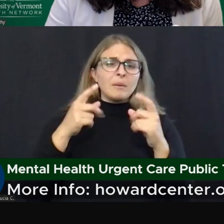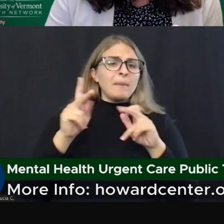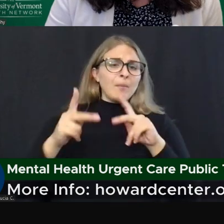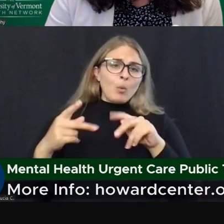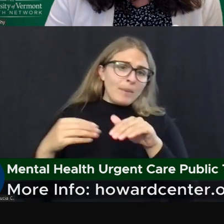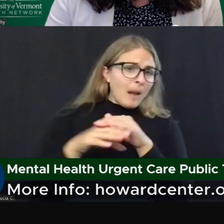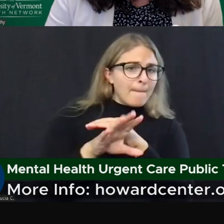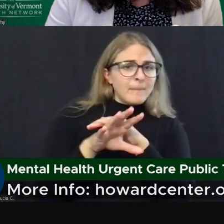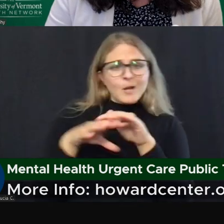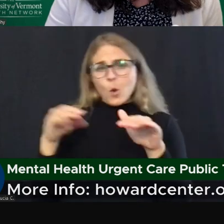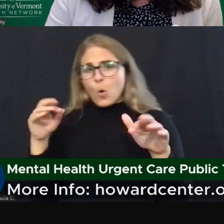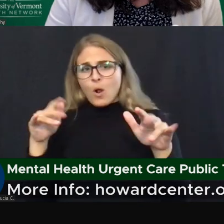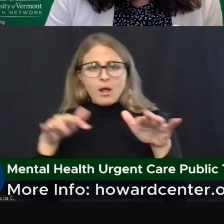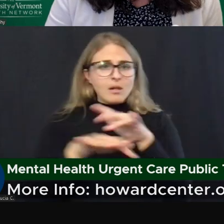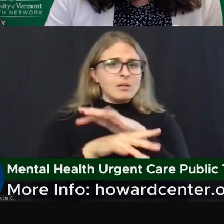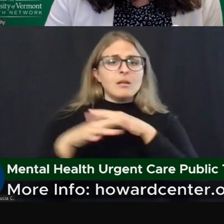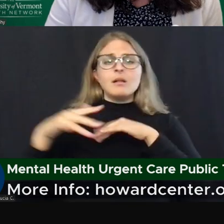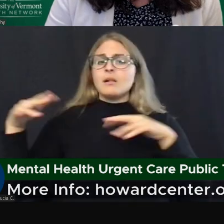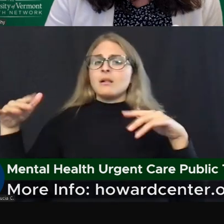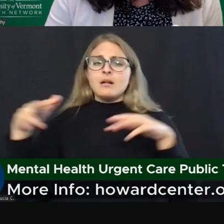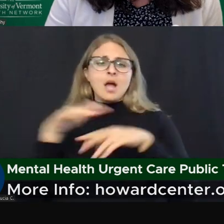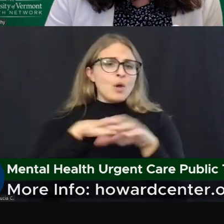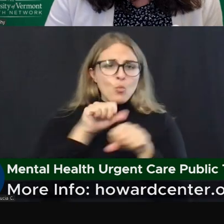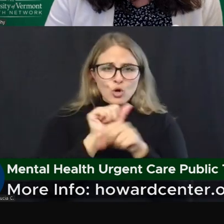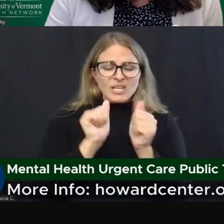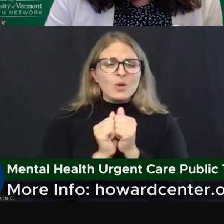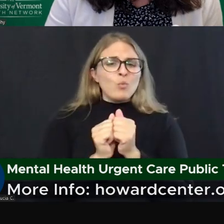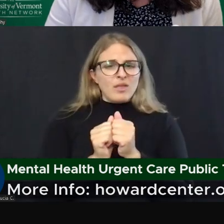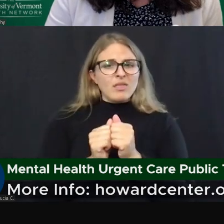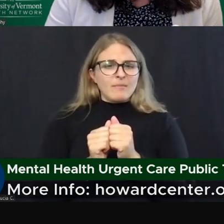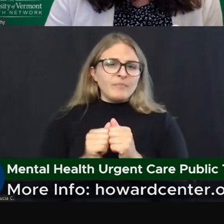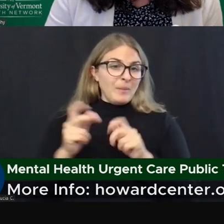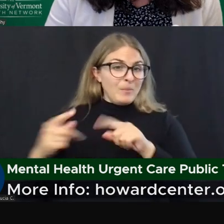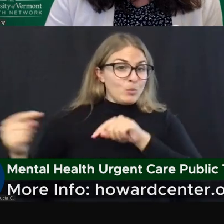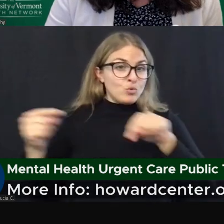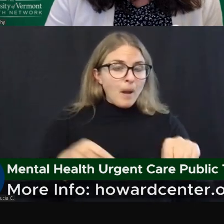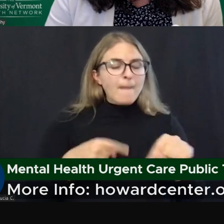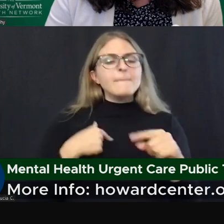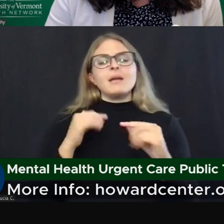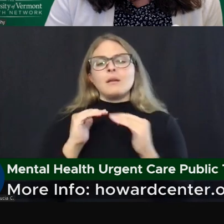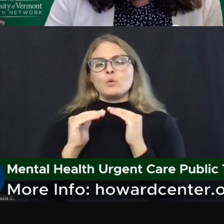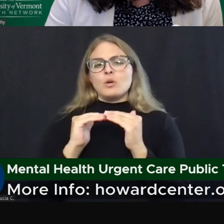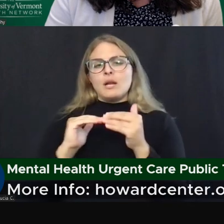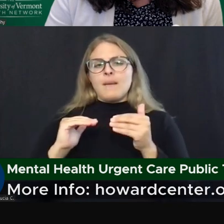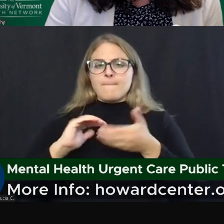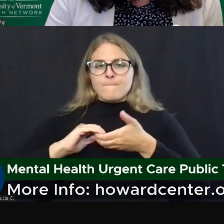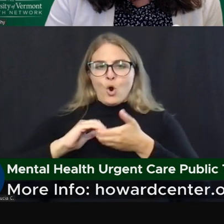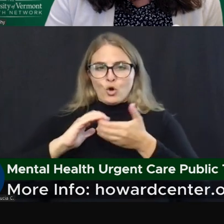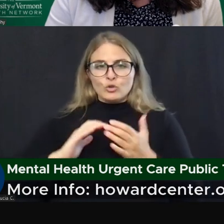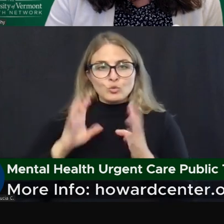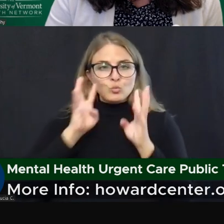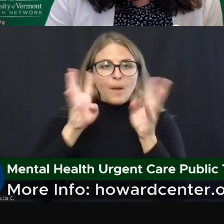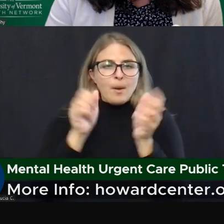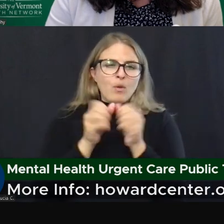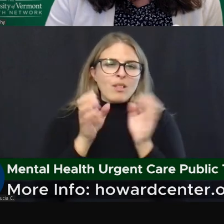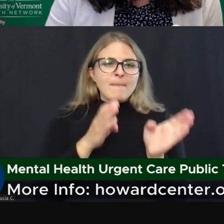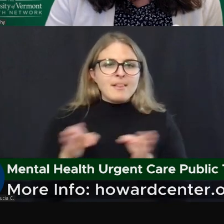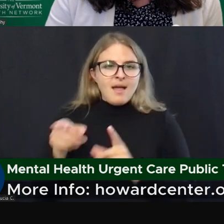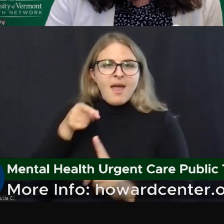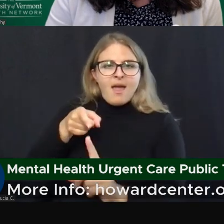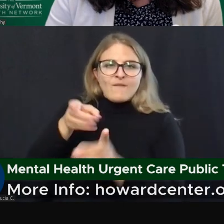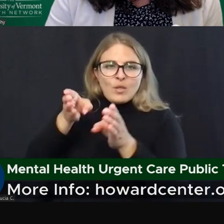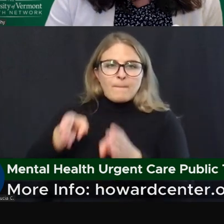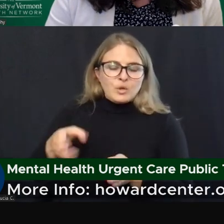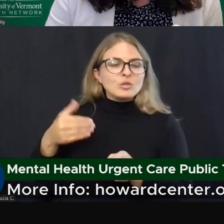and we'll be working with our guests and also community partners to help make a plan for that person so that they have some